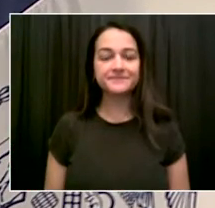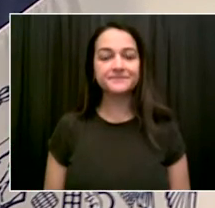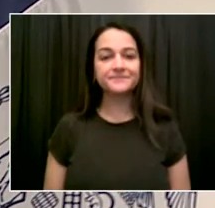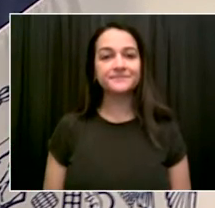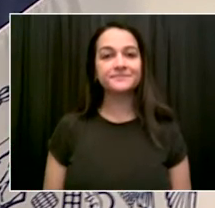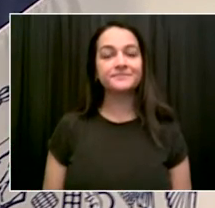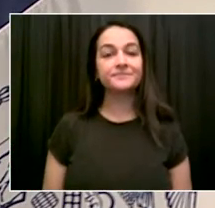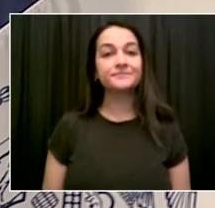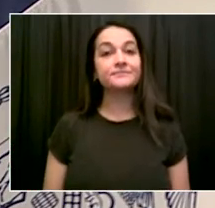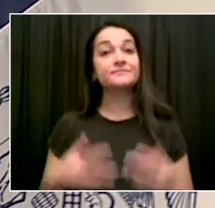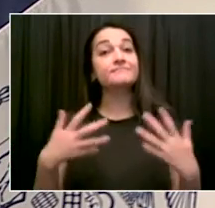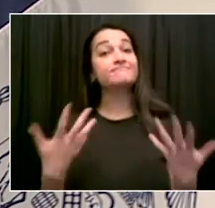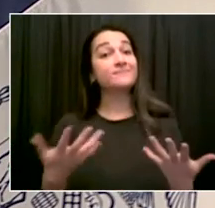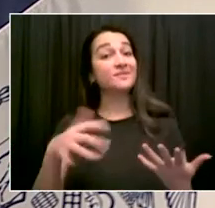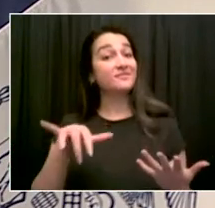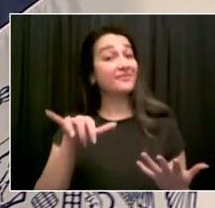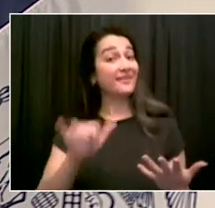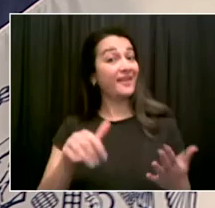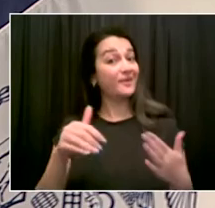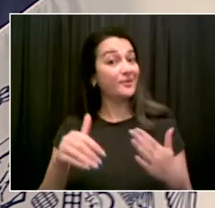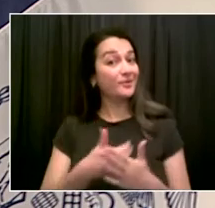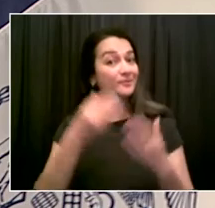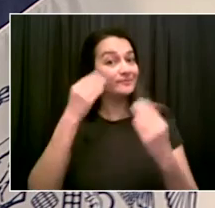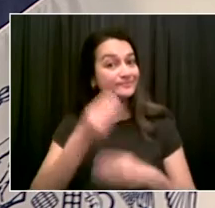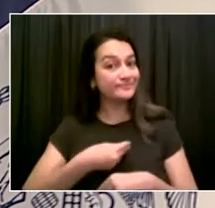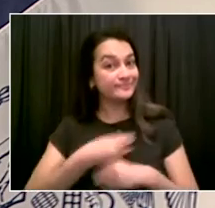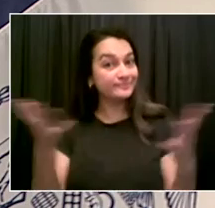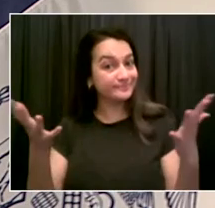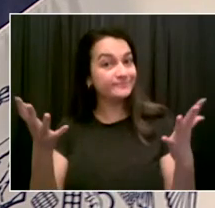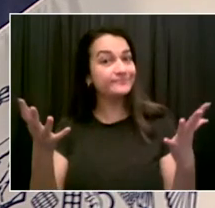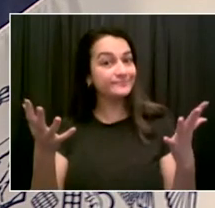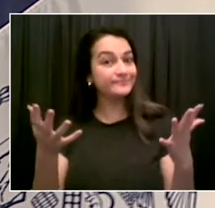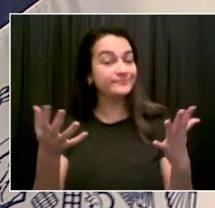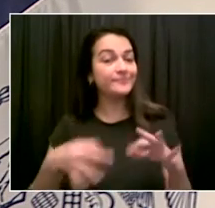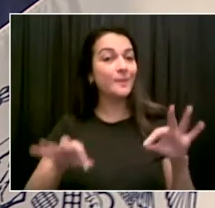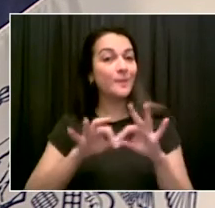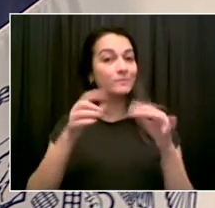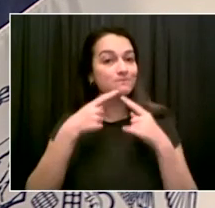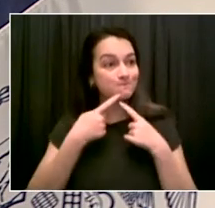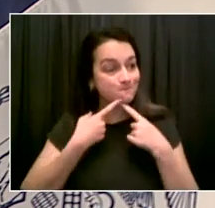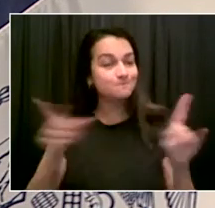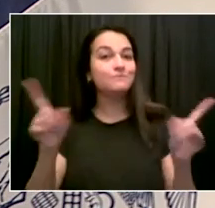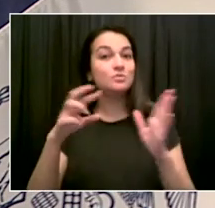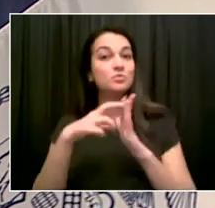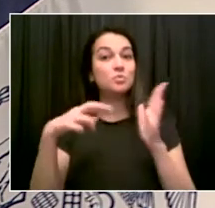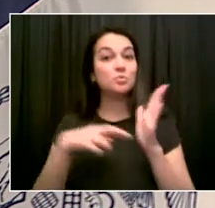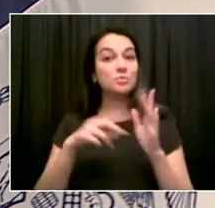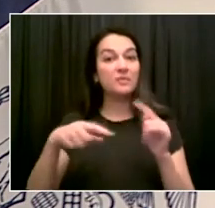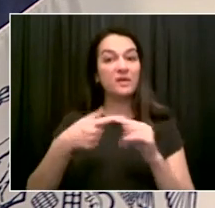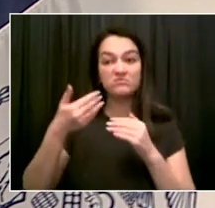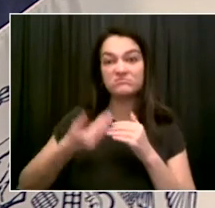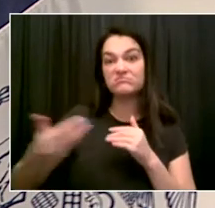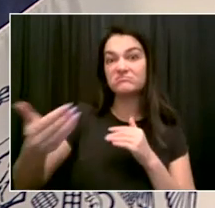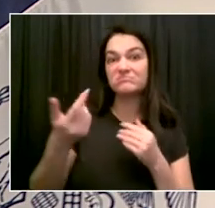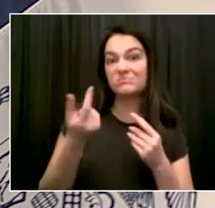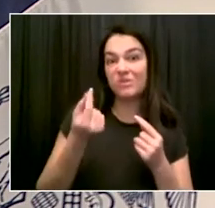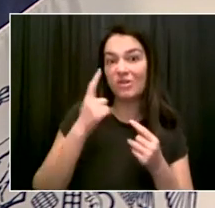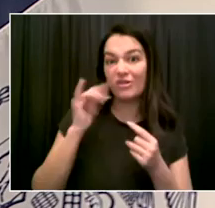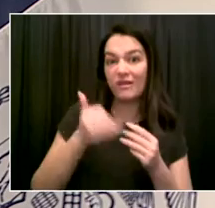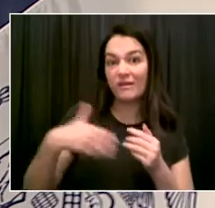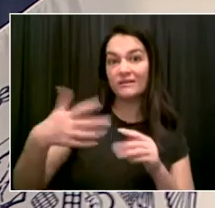are crucial. We've had a lot of them already. What we're hearing from so many folks in the business community is they understand it's time.